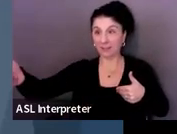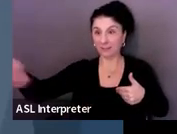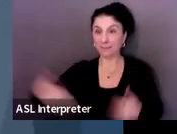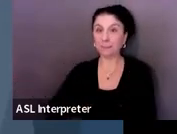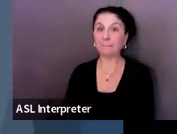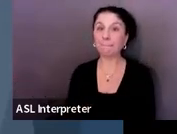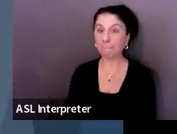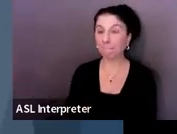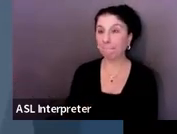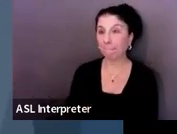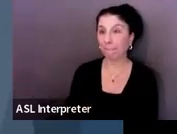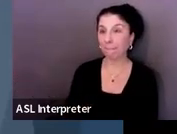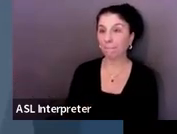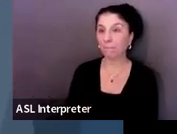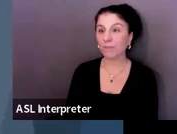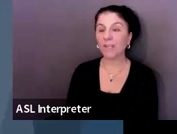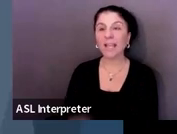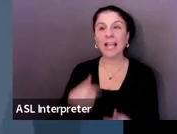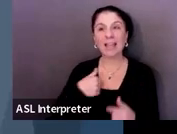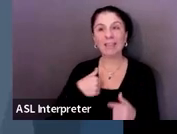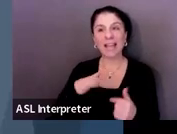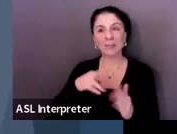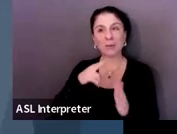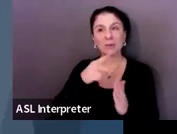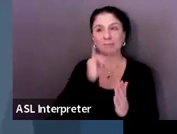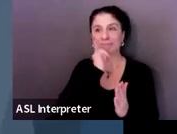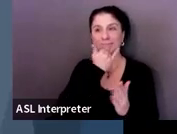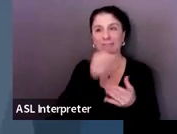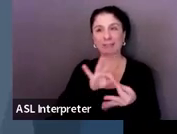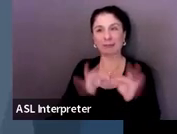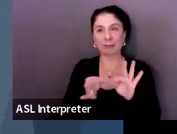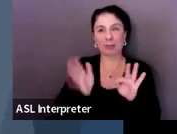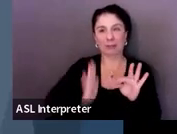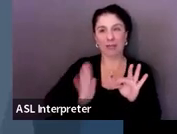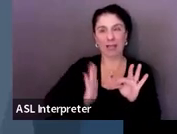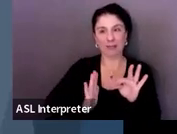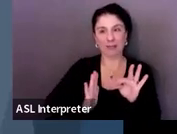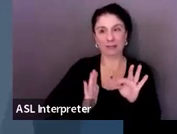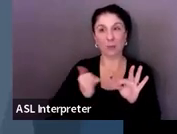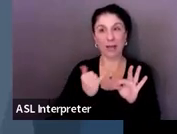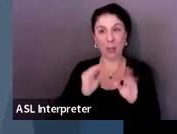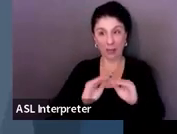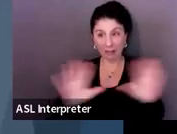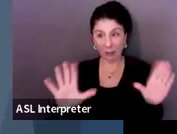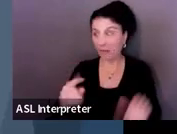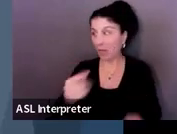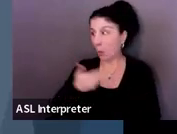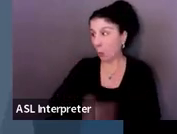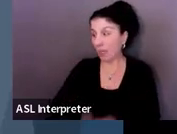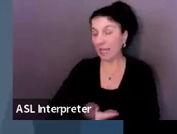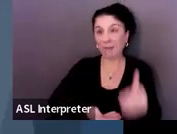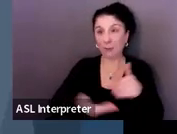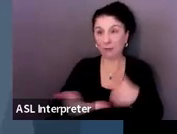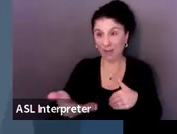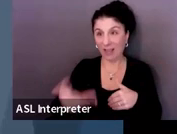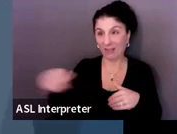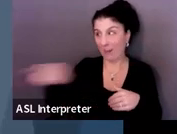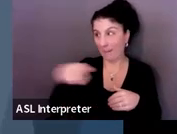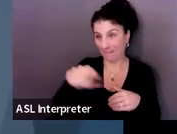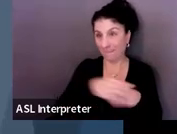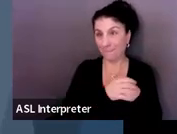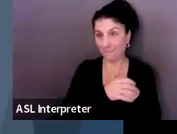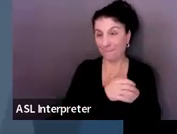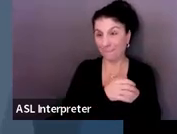This is where we were misreading that. So you want to make sure that you are keeping track of this parental